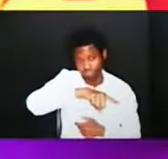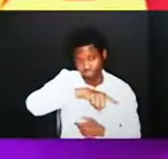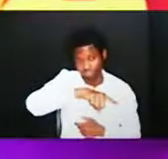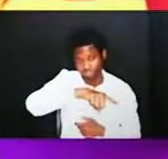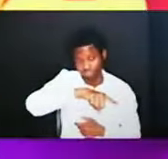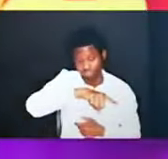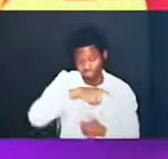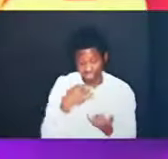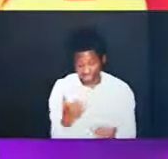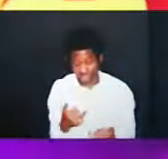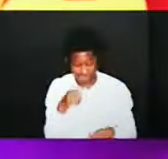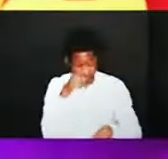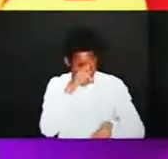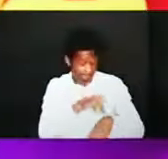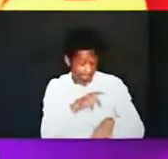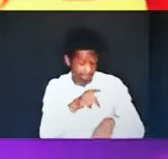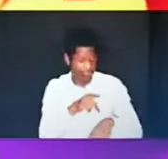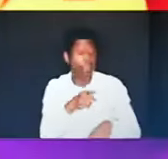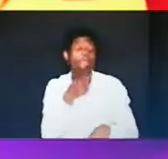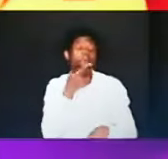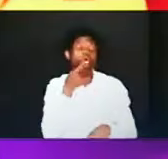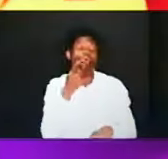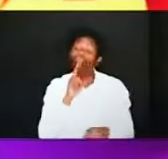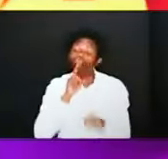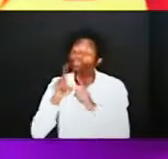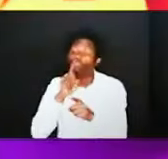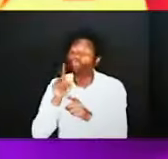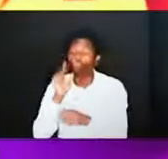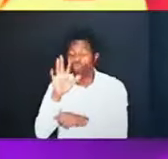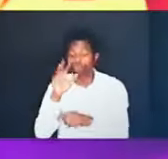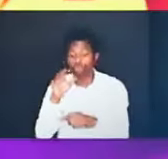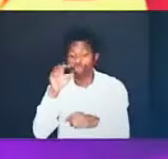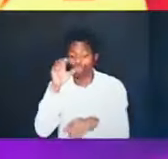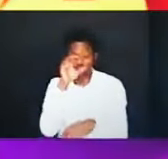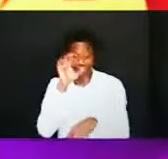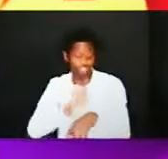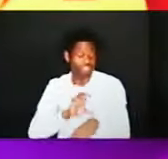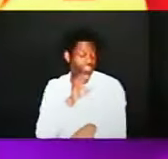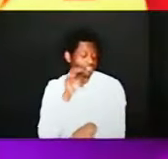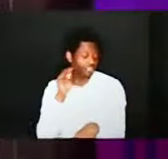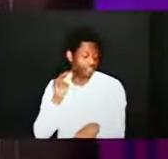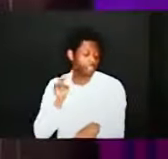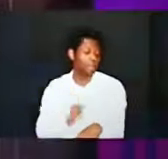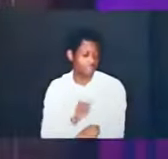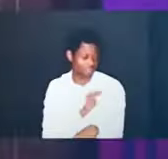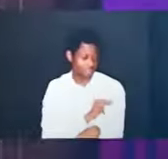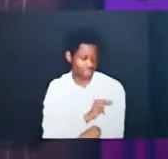as for you so what he was saying somehow he didn't include himself